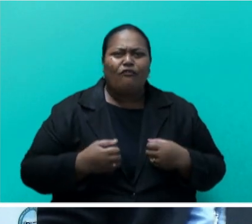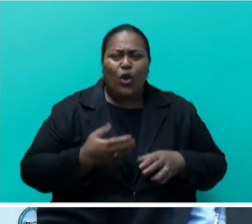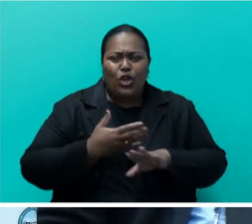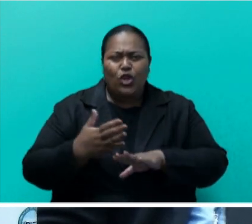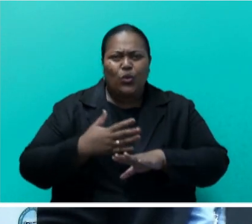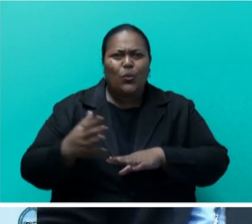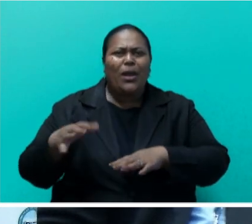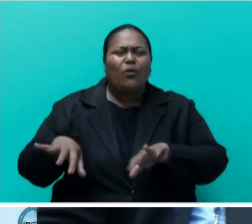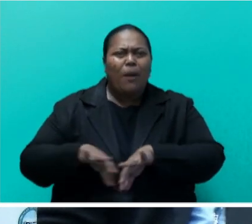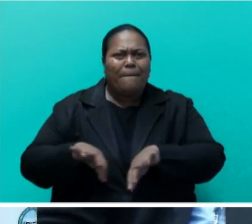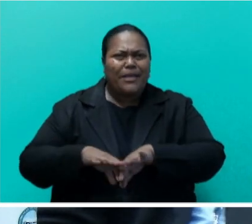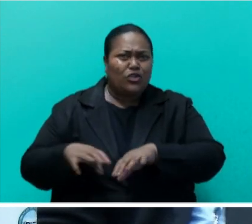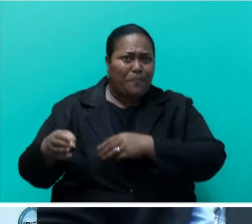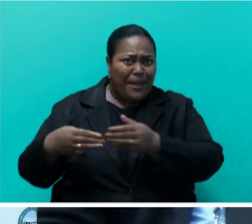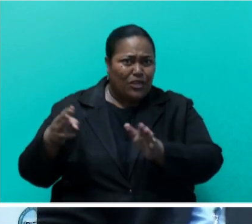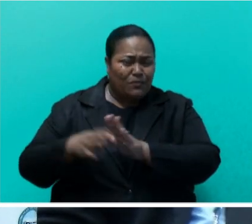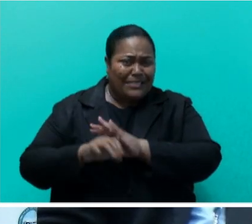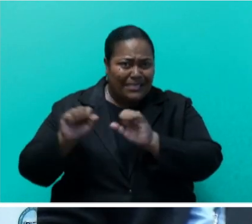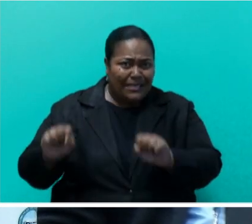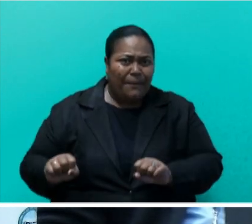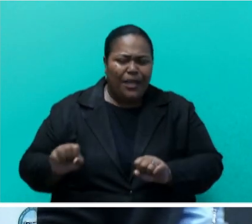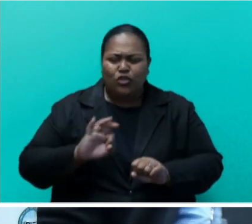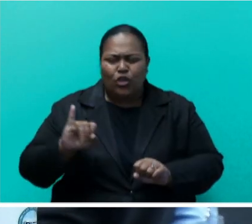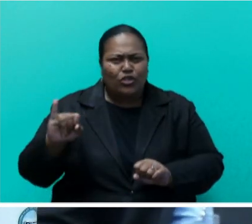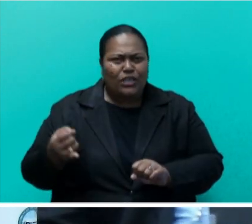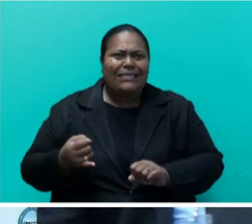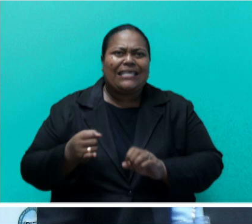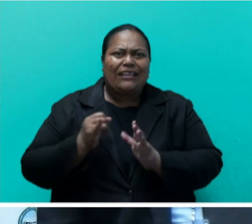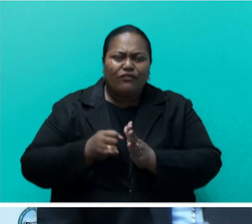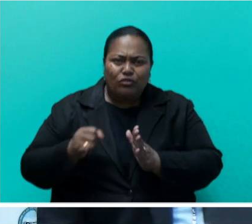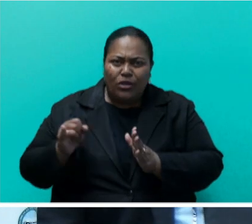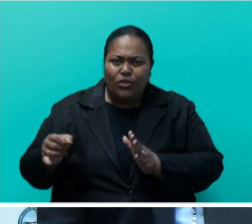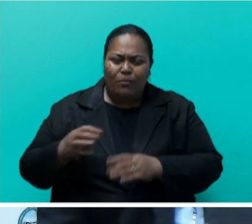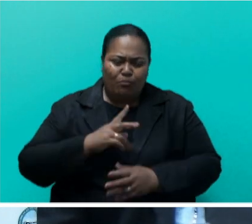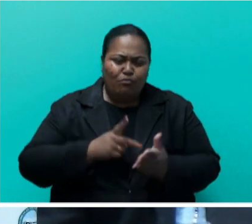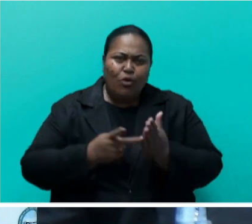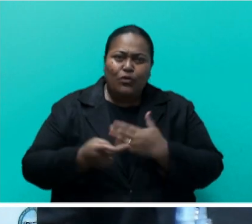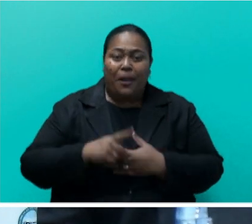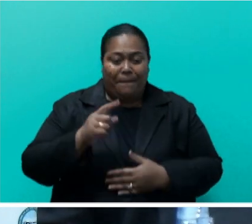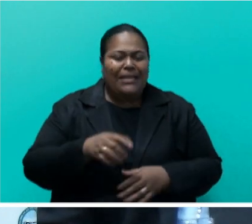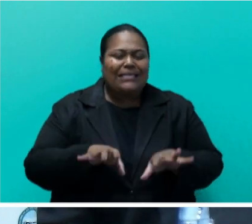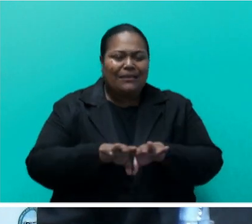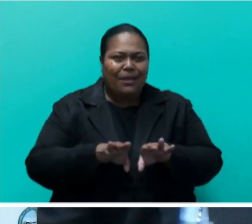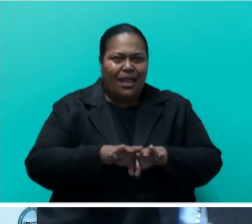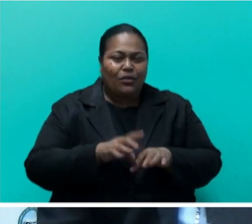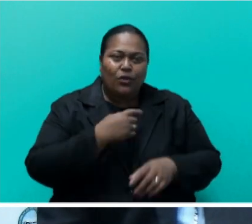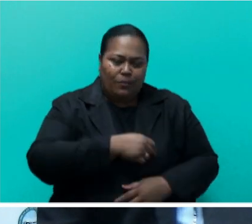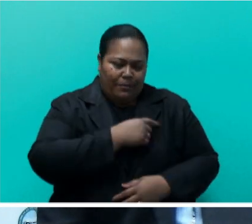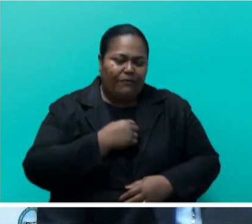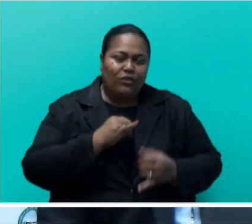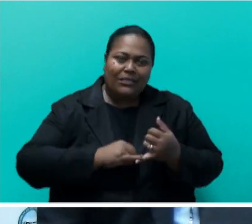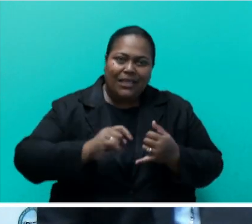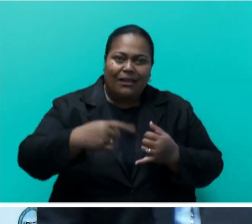represents more than just an infrastructure project, and symbolizes our commitment to sustainable development, environmental